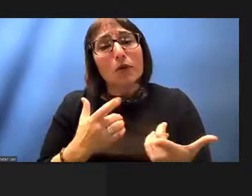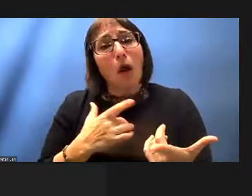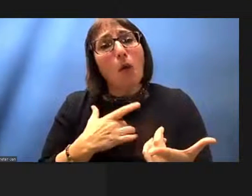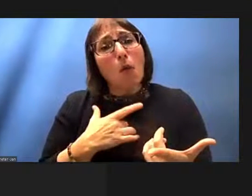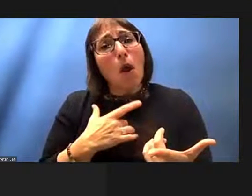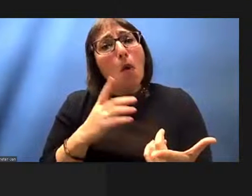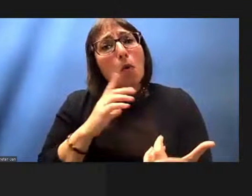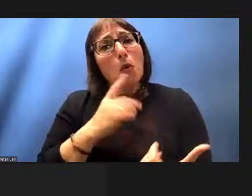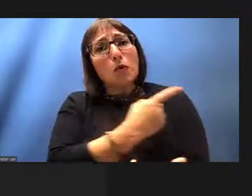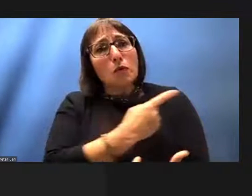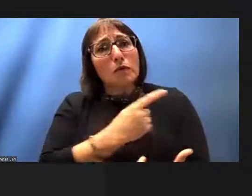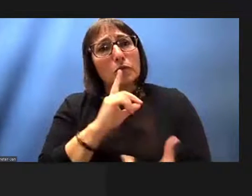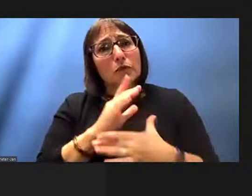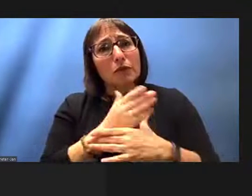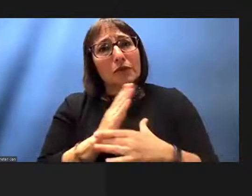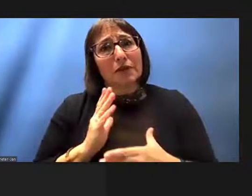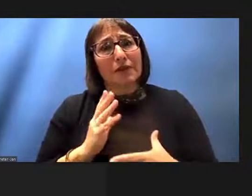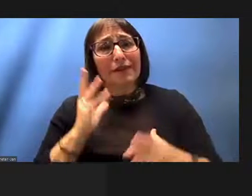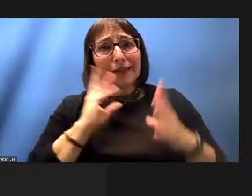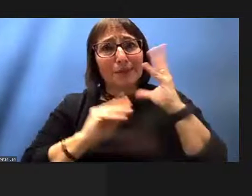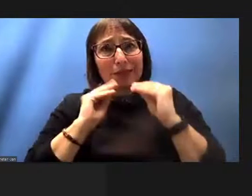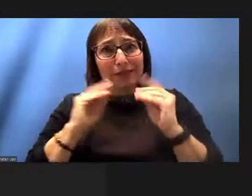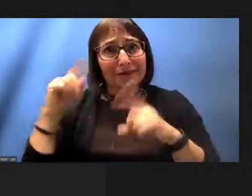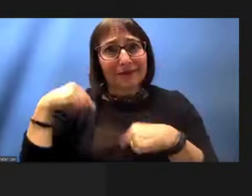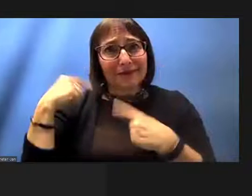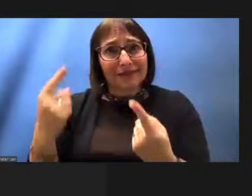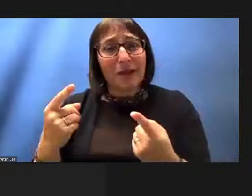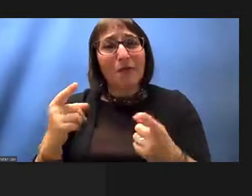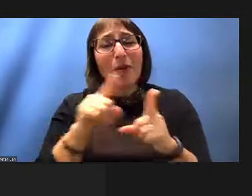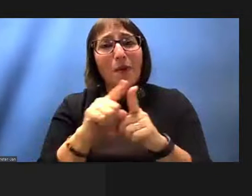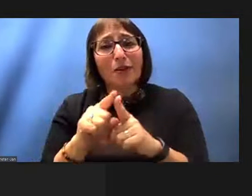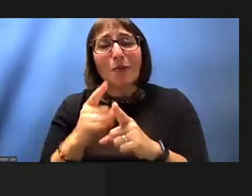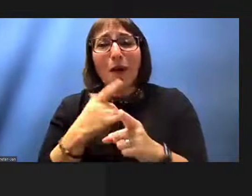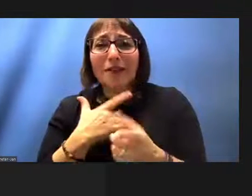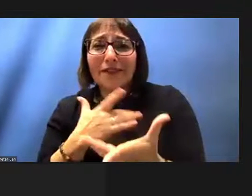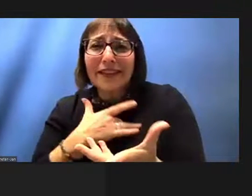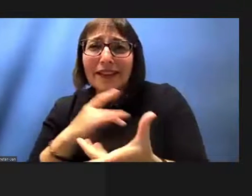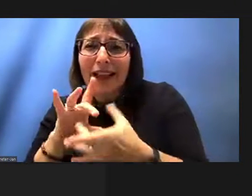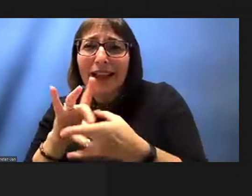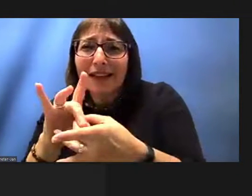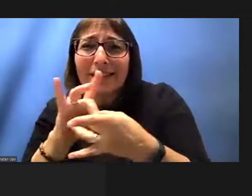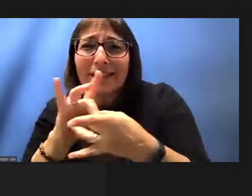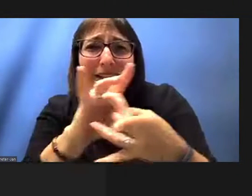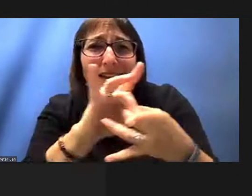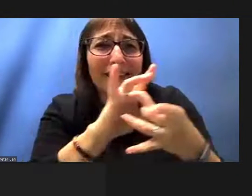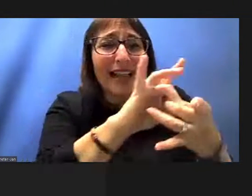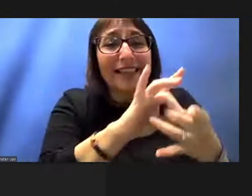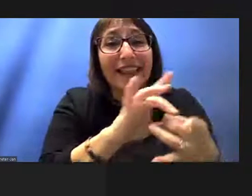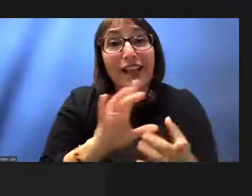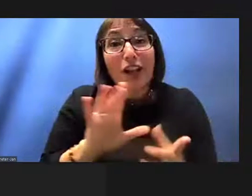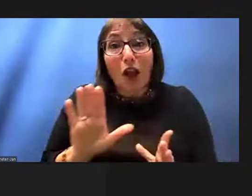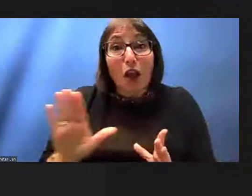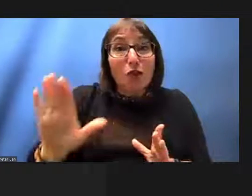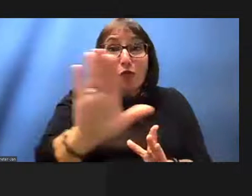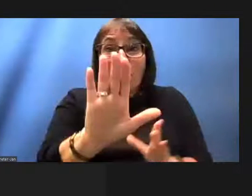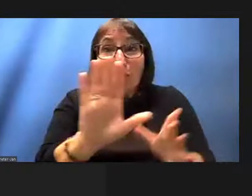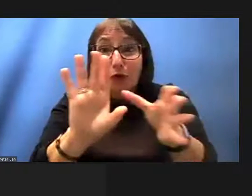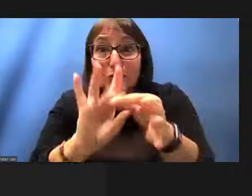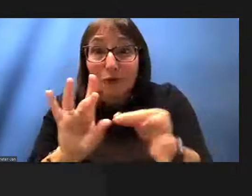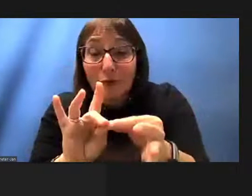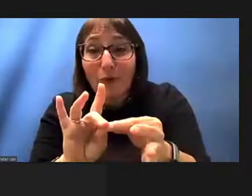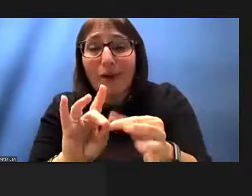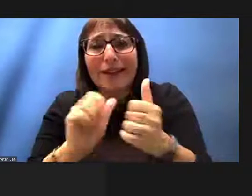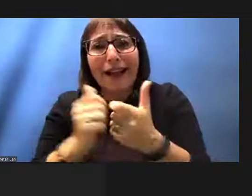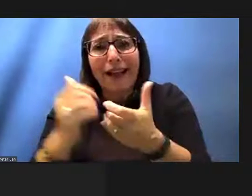empathize hopefully as much as possible with everybody else and that's a big uh we can't